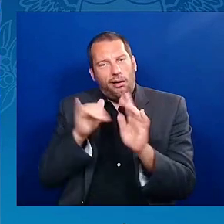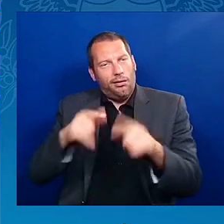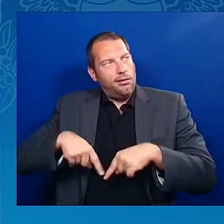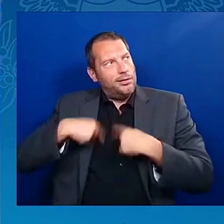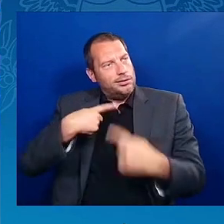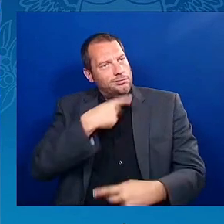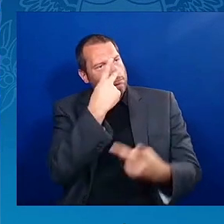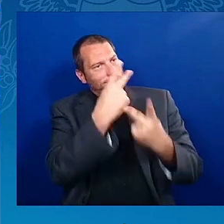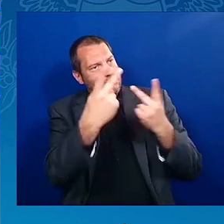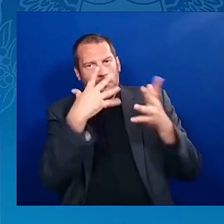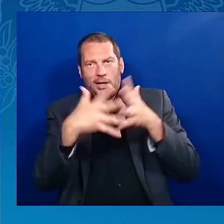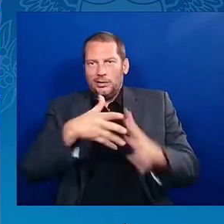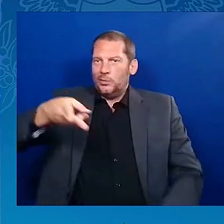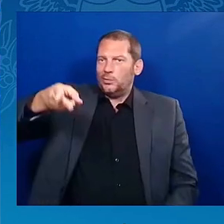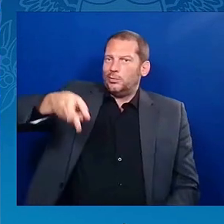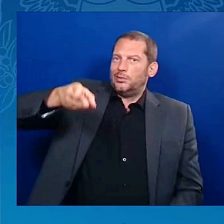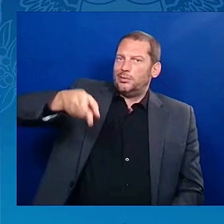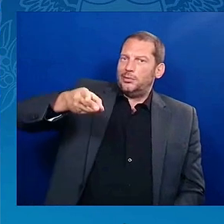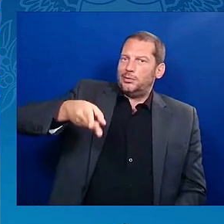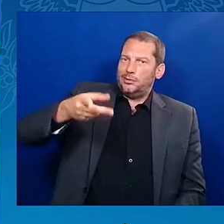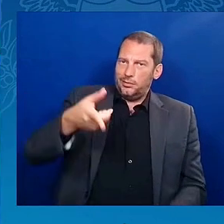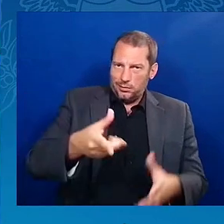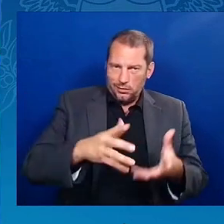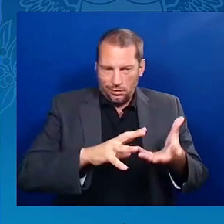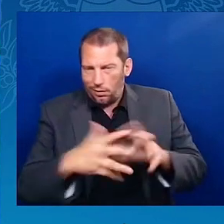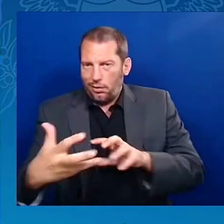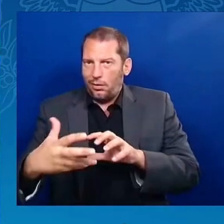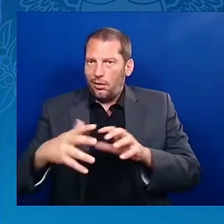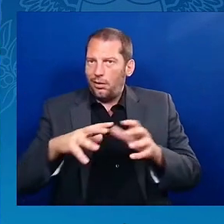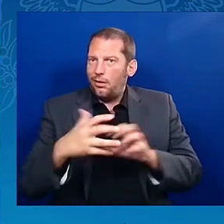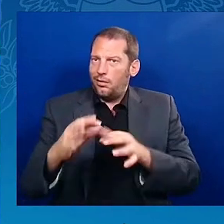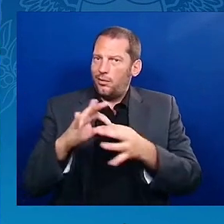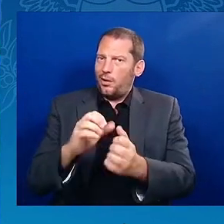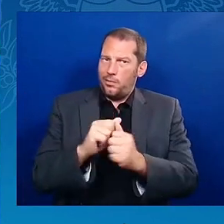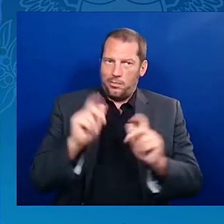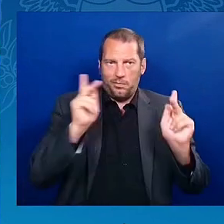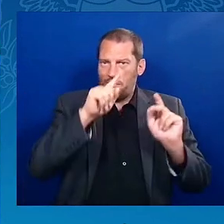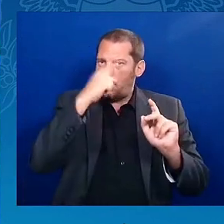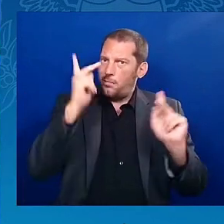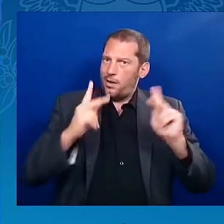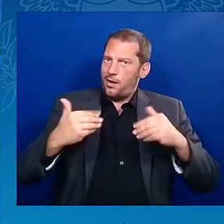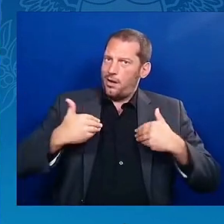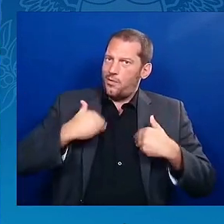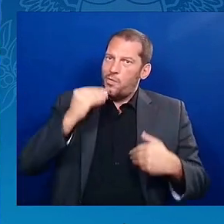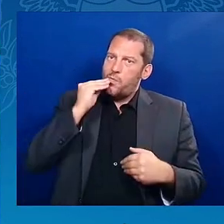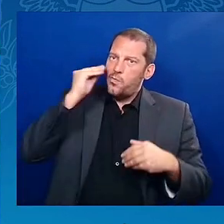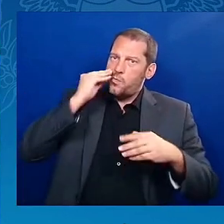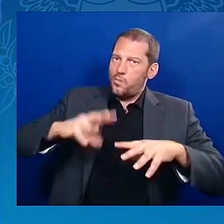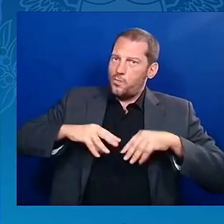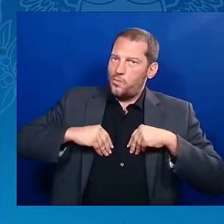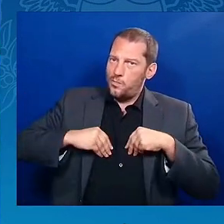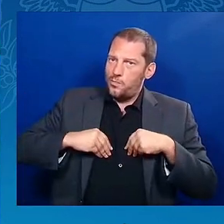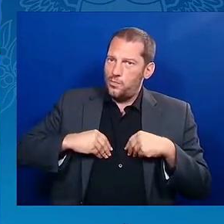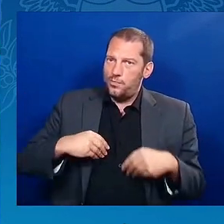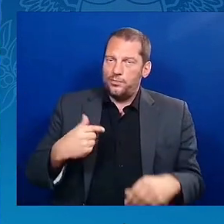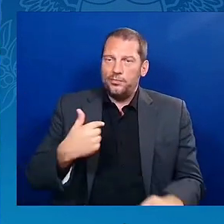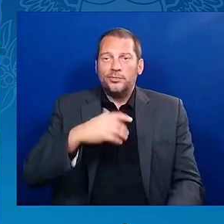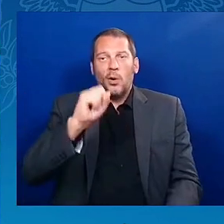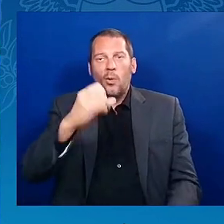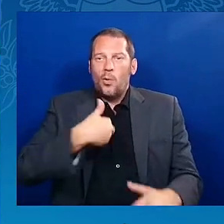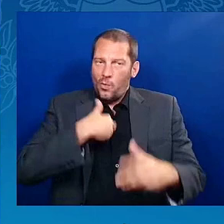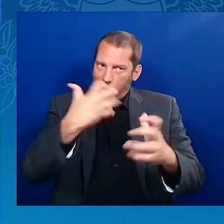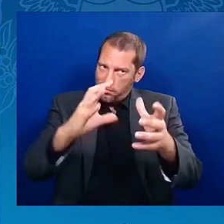So one thing that we have to do is speak truth about that. And the second piece of it then is what are we going to do to